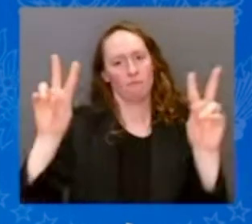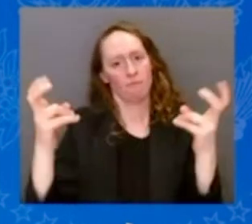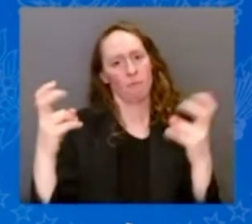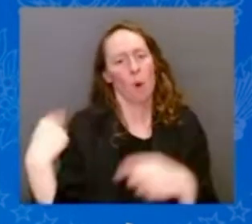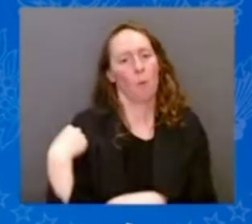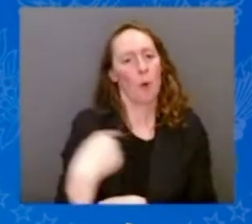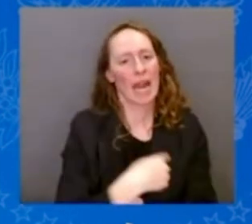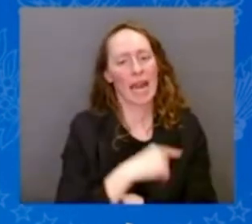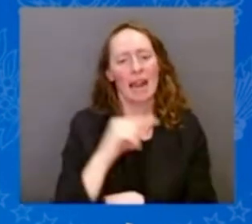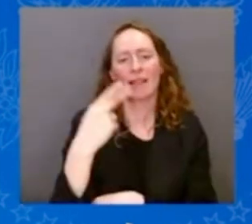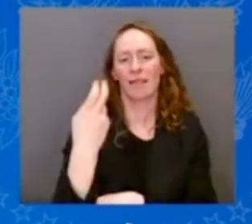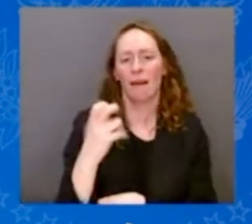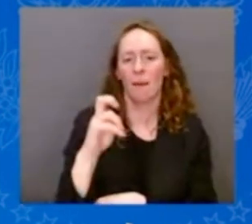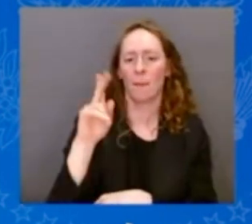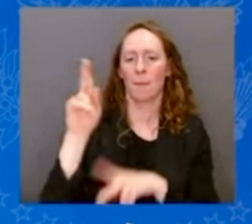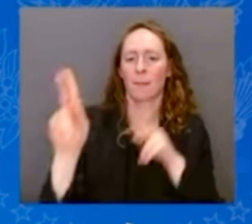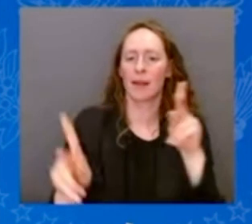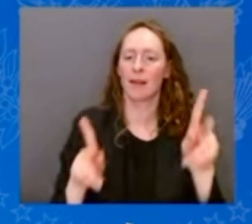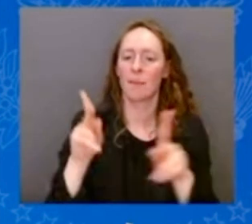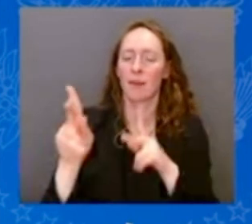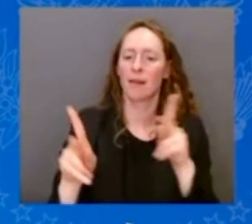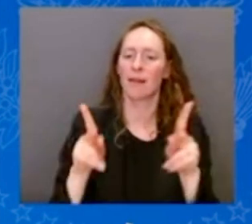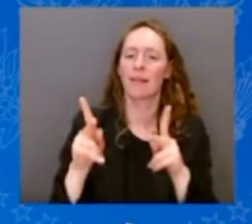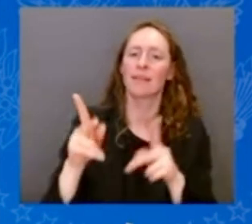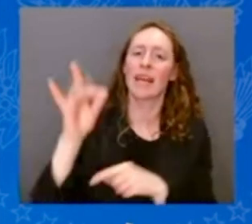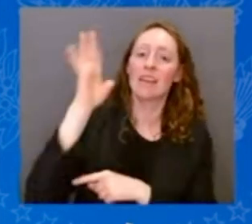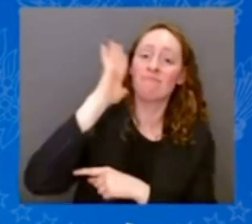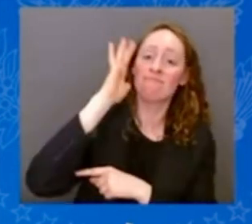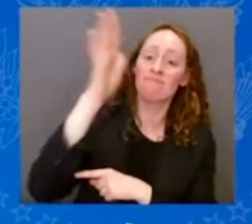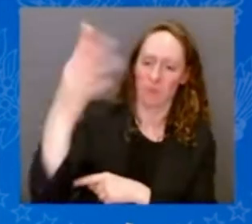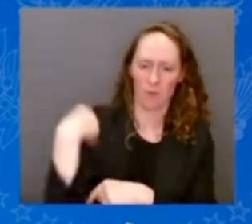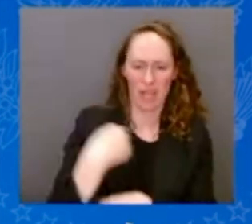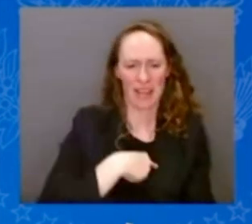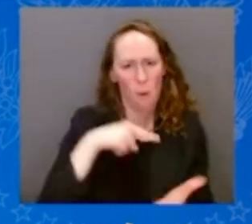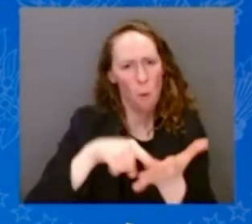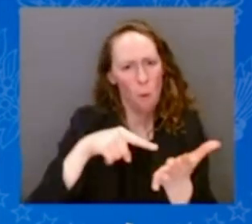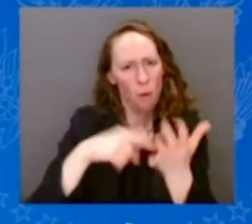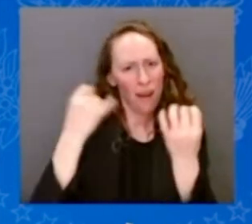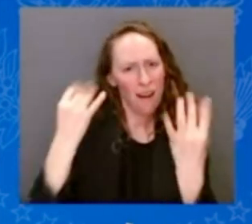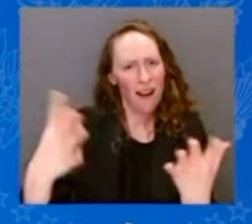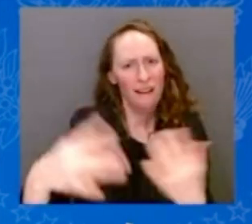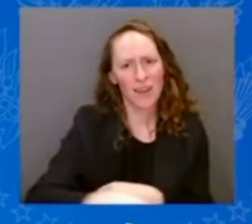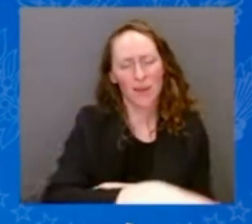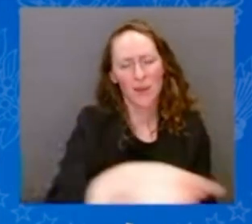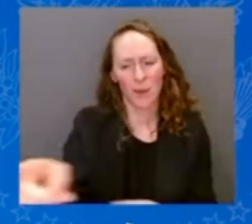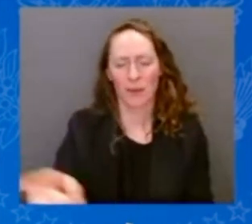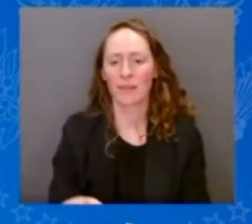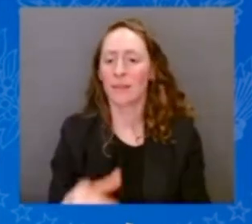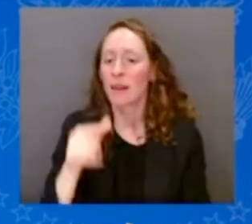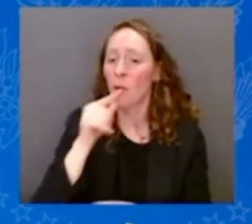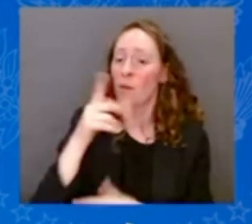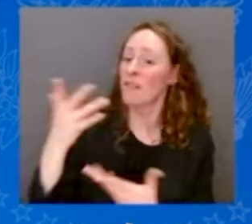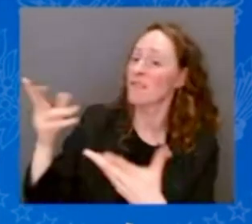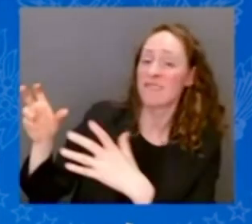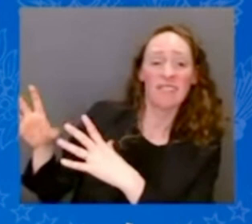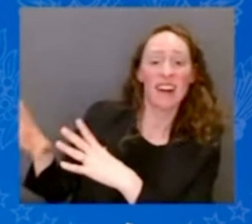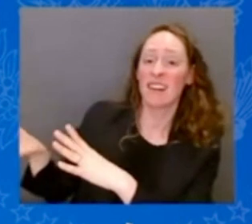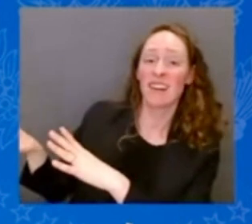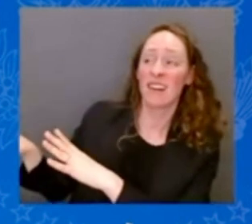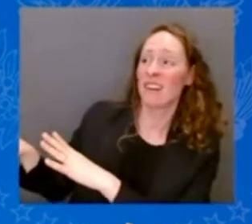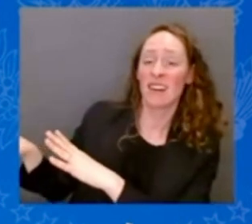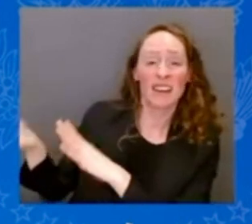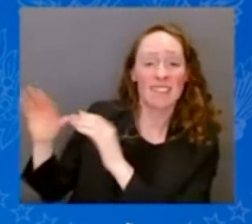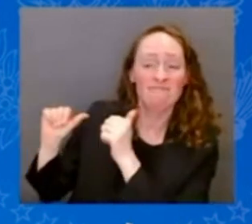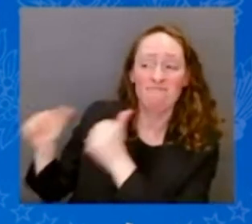great deal to Greek families like so many of yours who left everything behind to push that destiny ever forward. Who